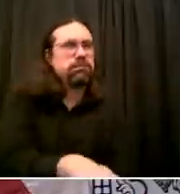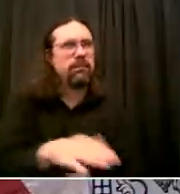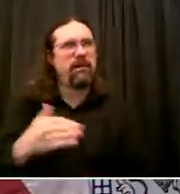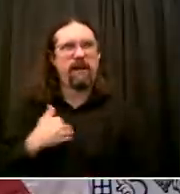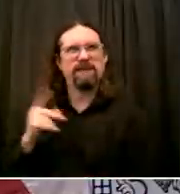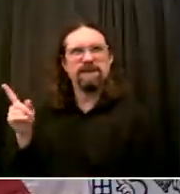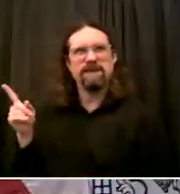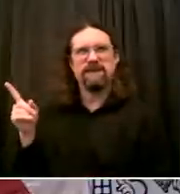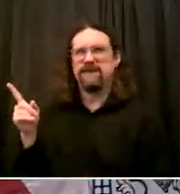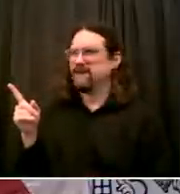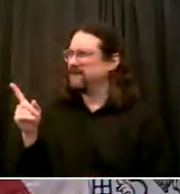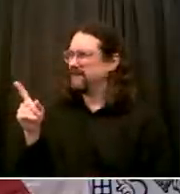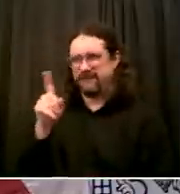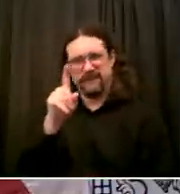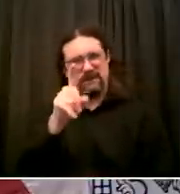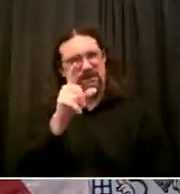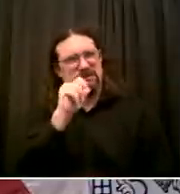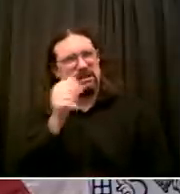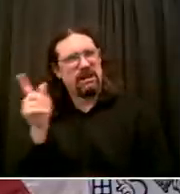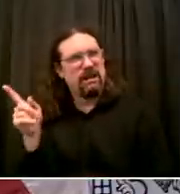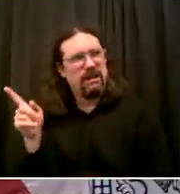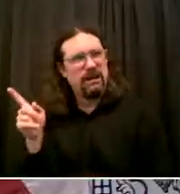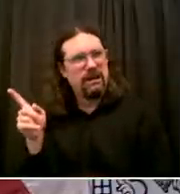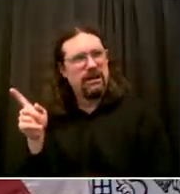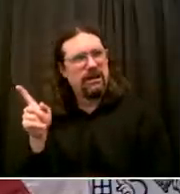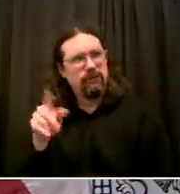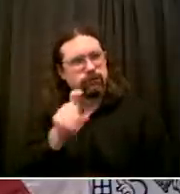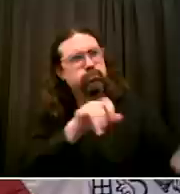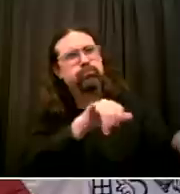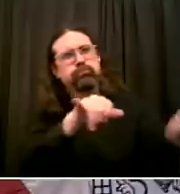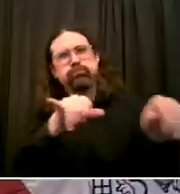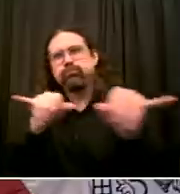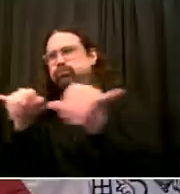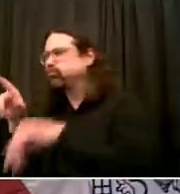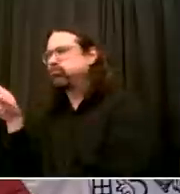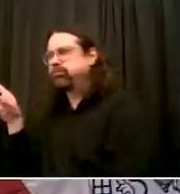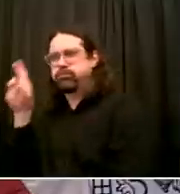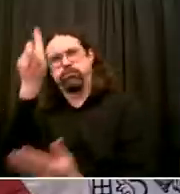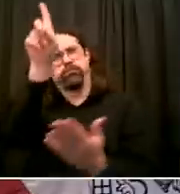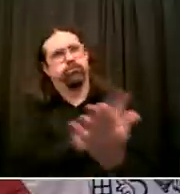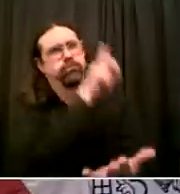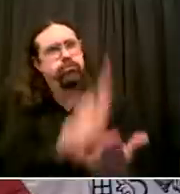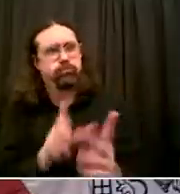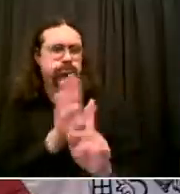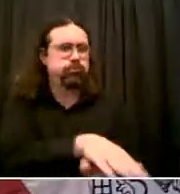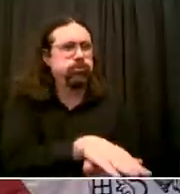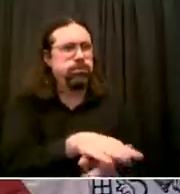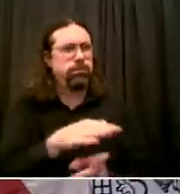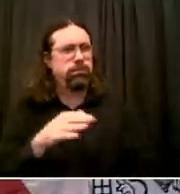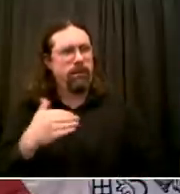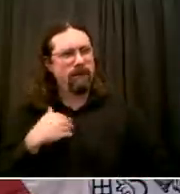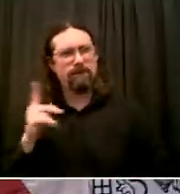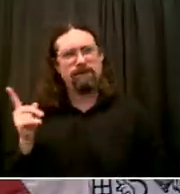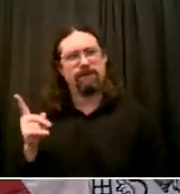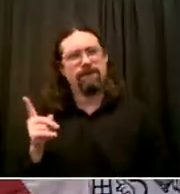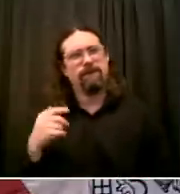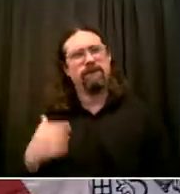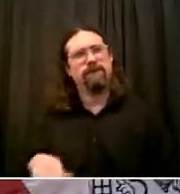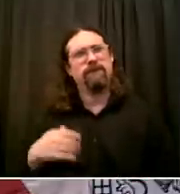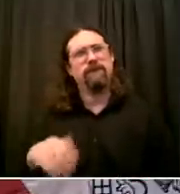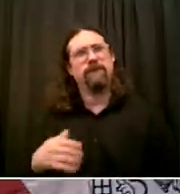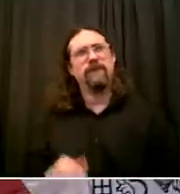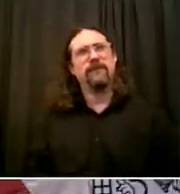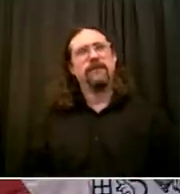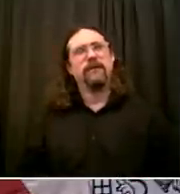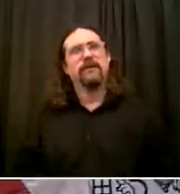one thing that everyone has A common interest in Is defeating this disease once and for all So we can get on with the work of